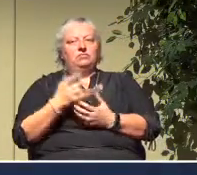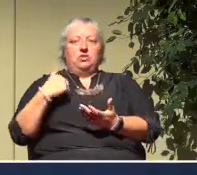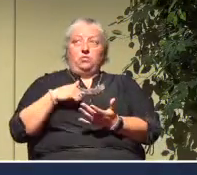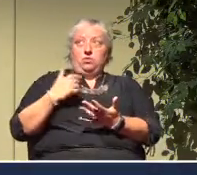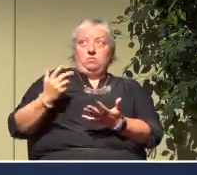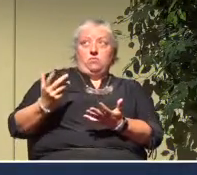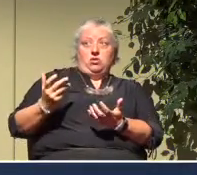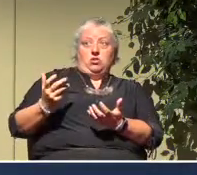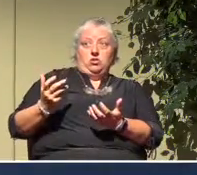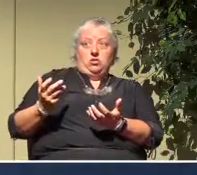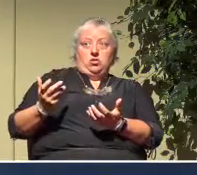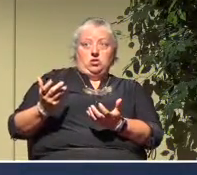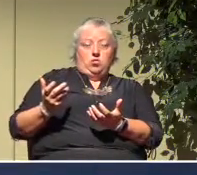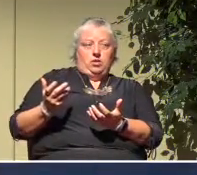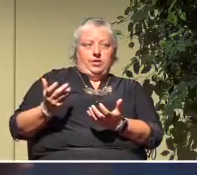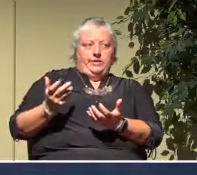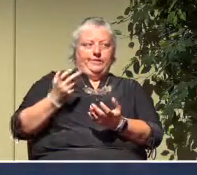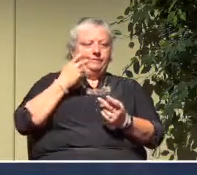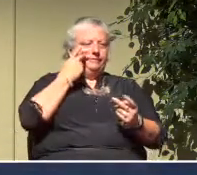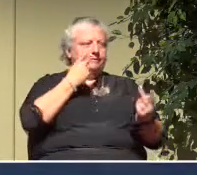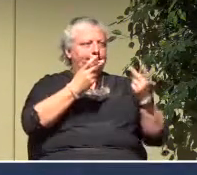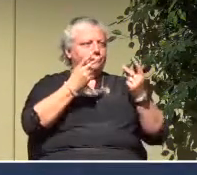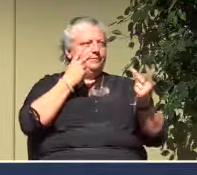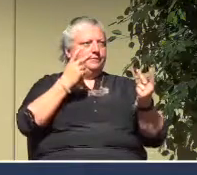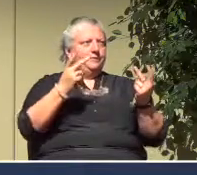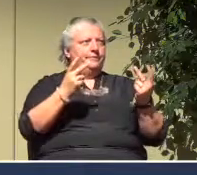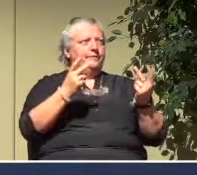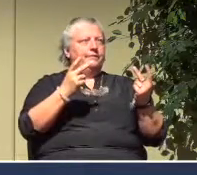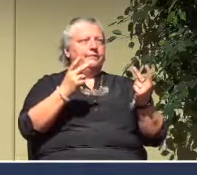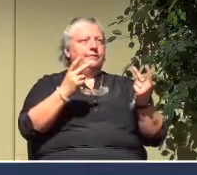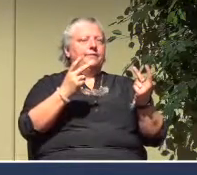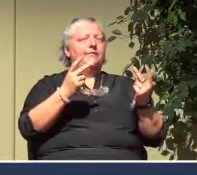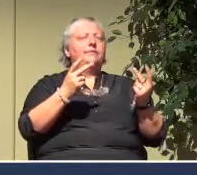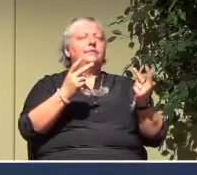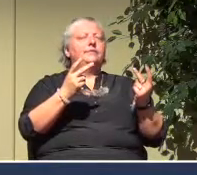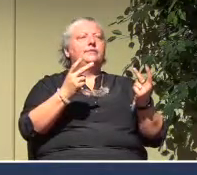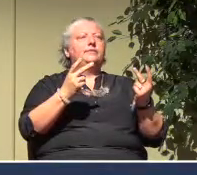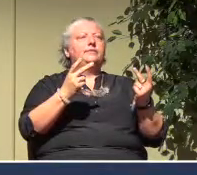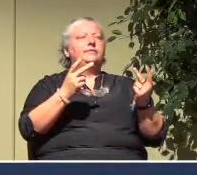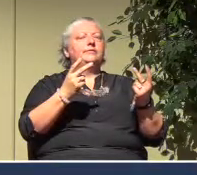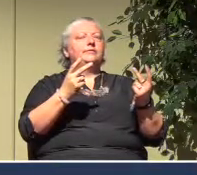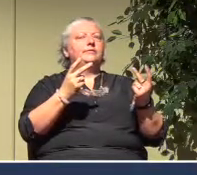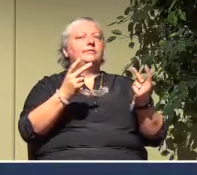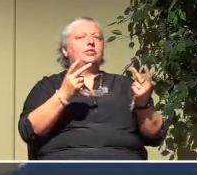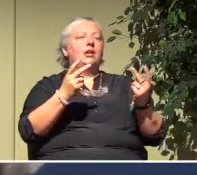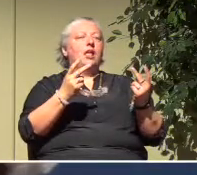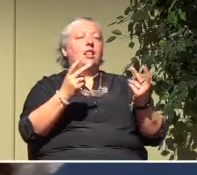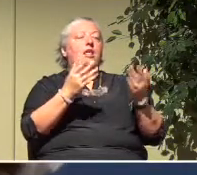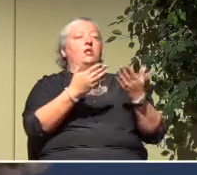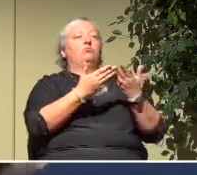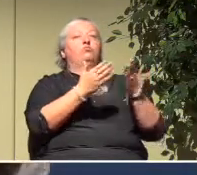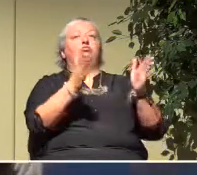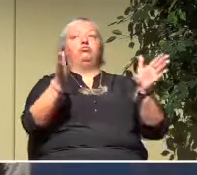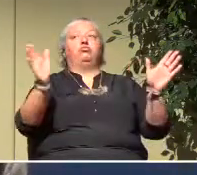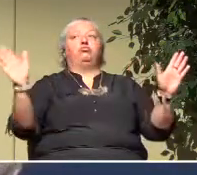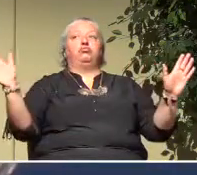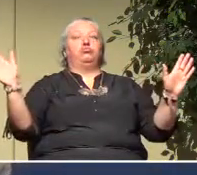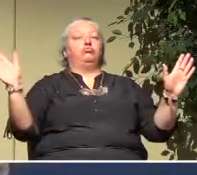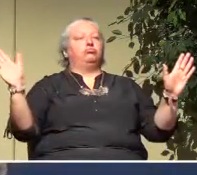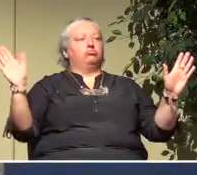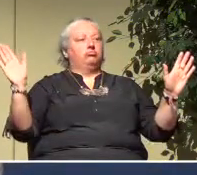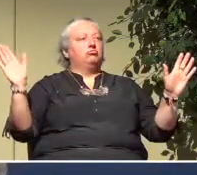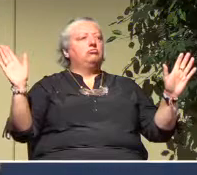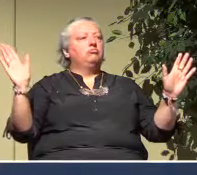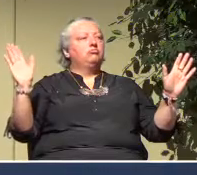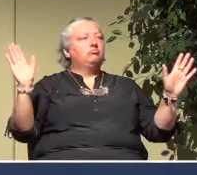worship is to see a broad stream of worship. Broad enough that it can take in some of the currents,